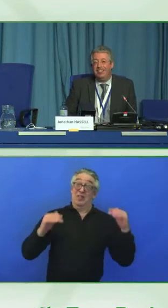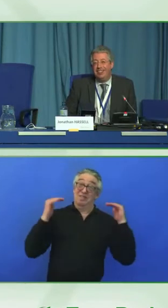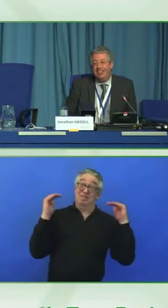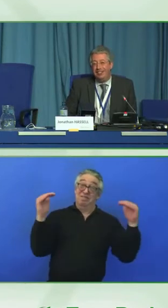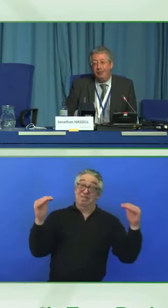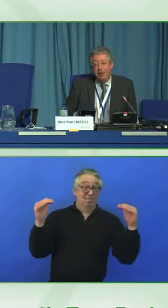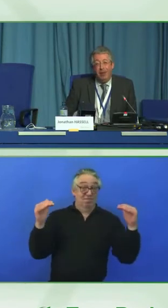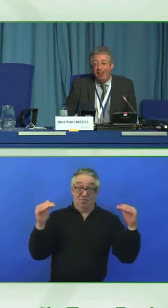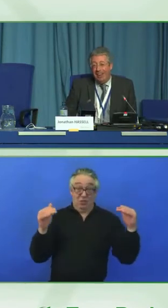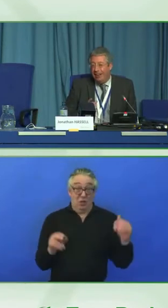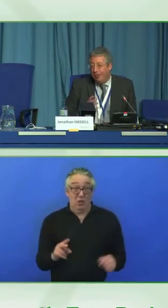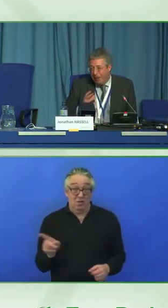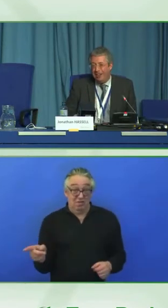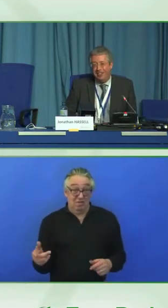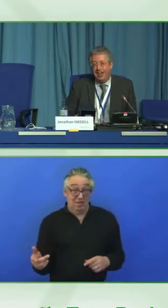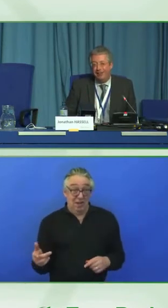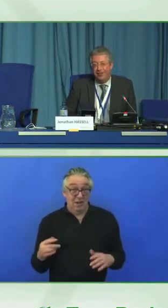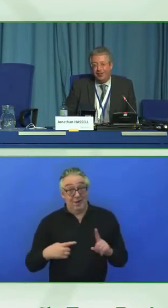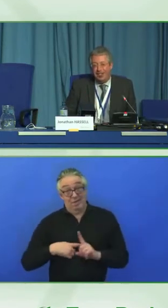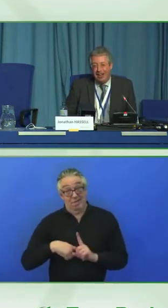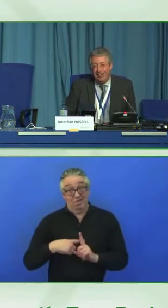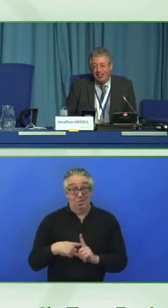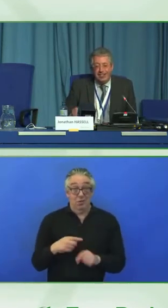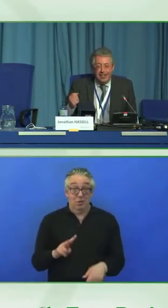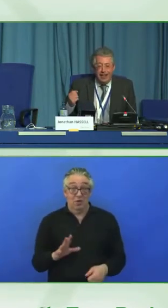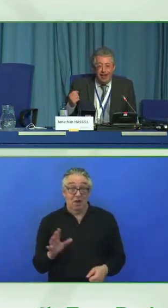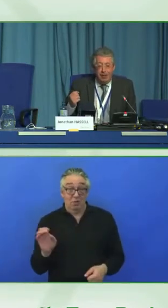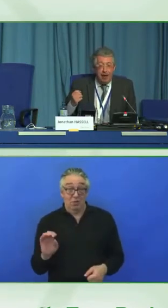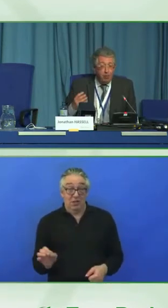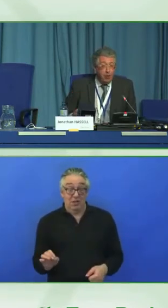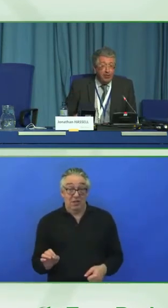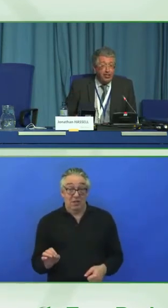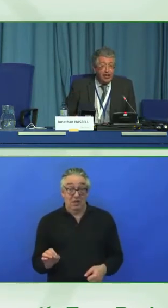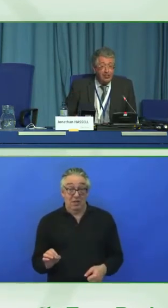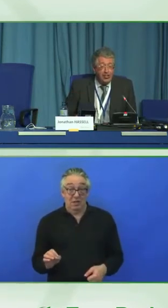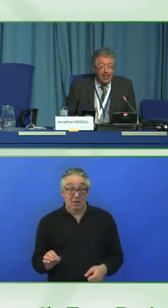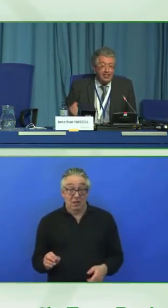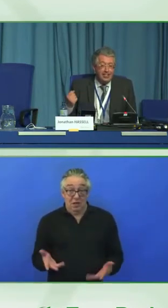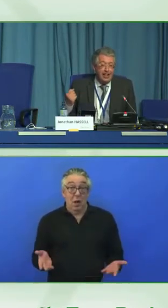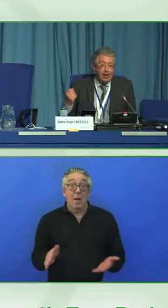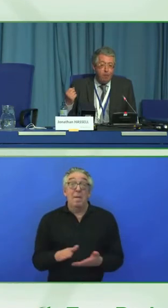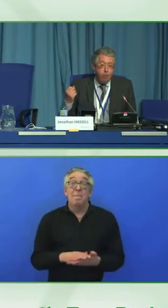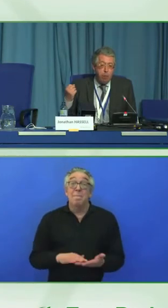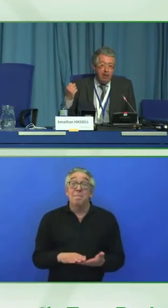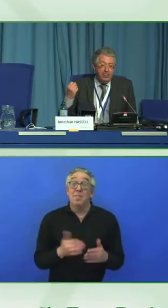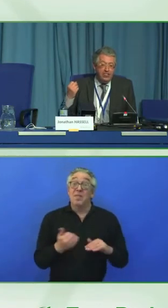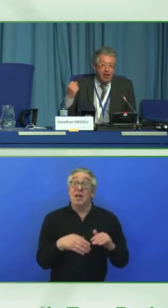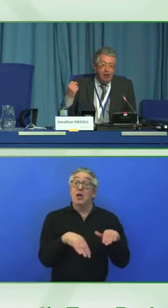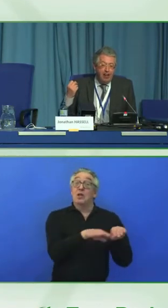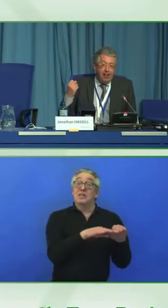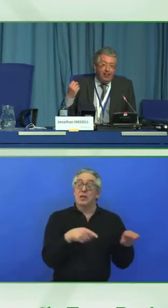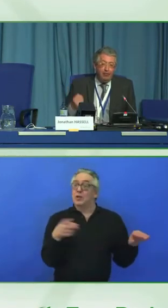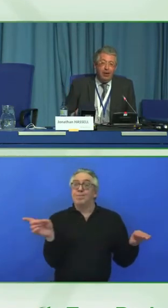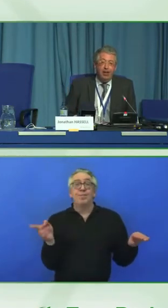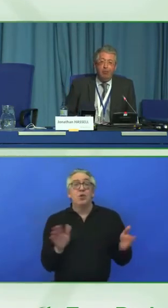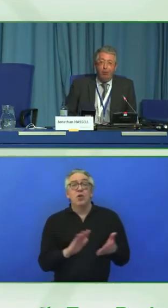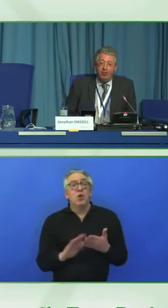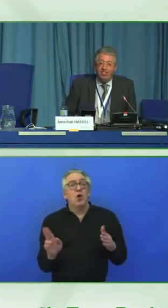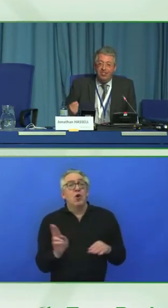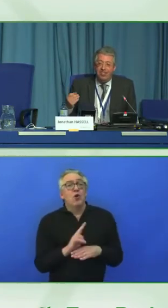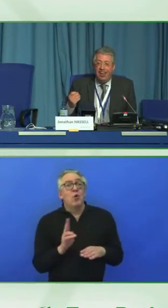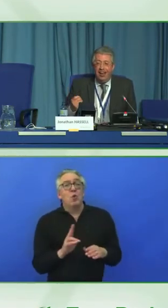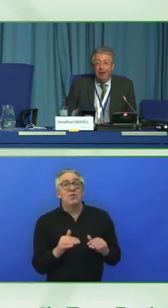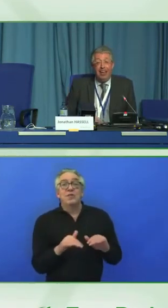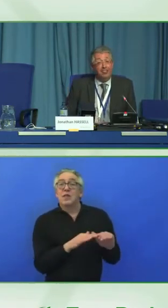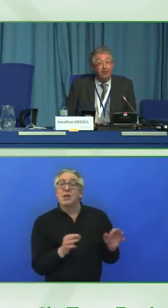that means is that people aren't getting the best out of the standard, and we want to change that. So it's really